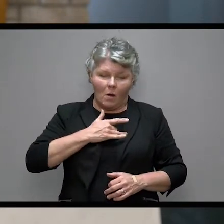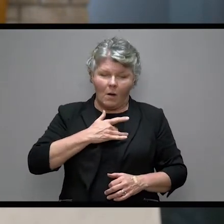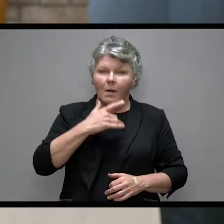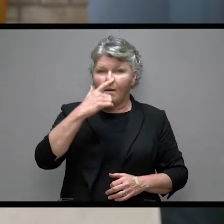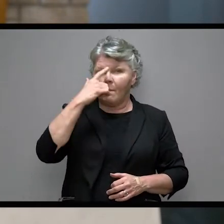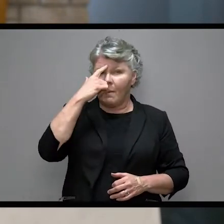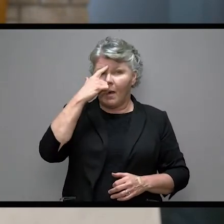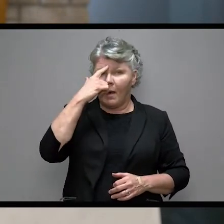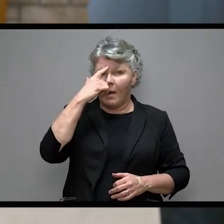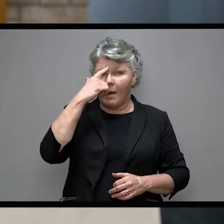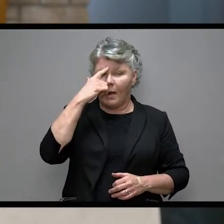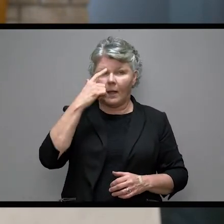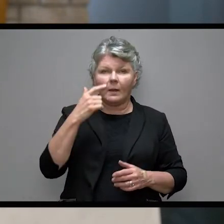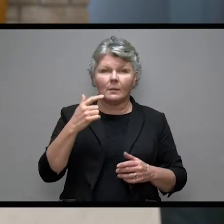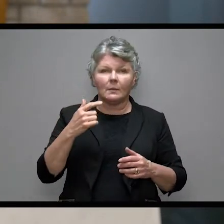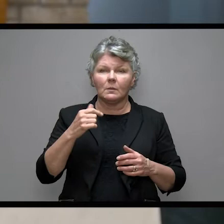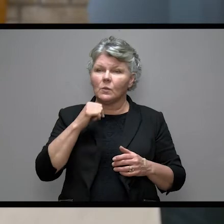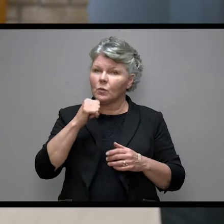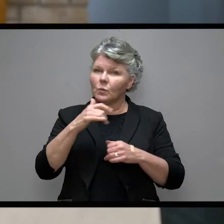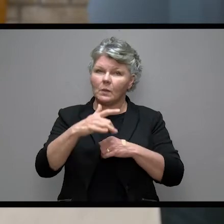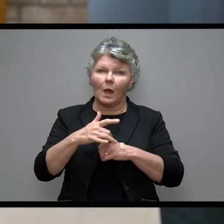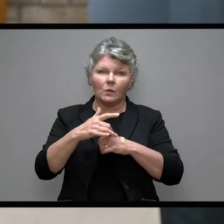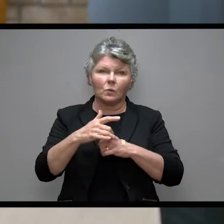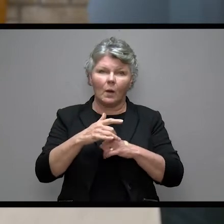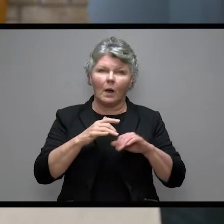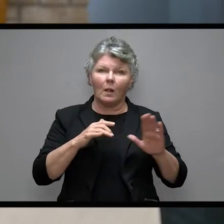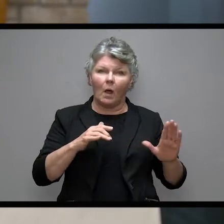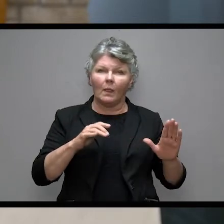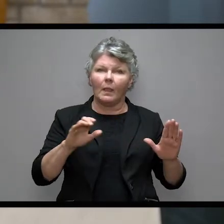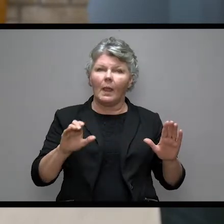mind from the consequence of their action.